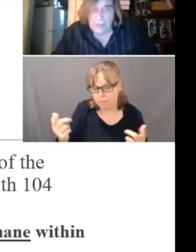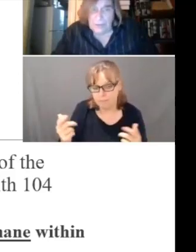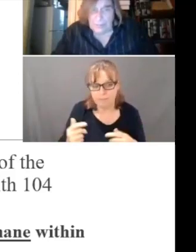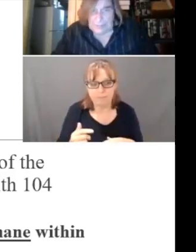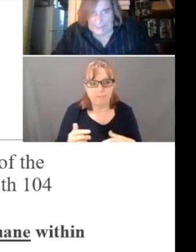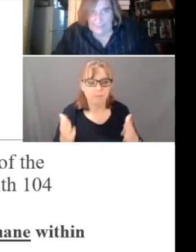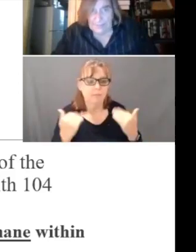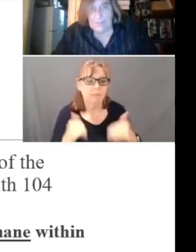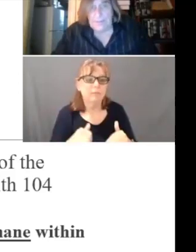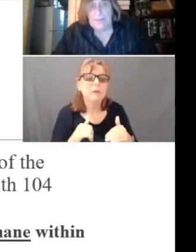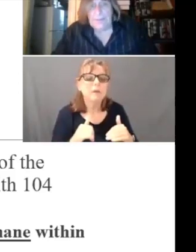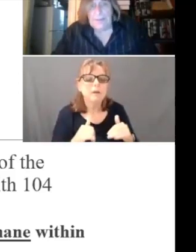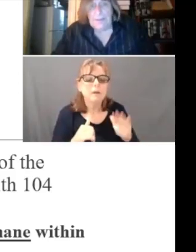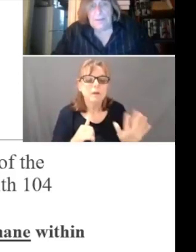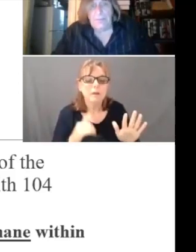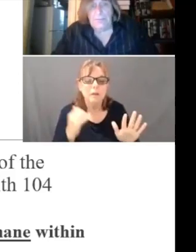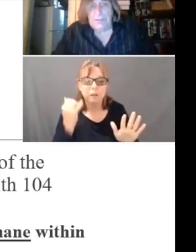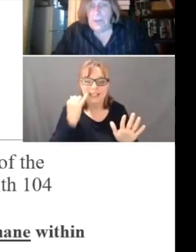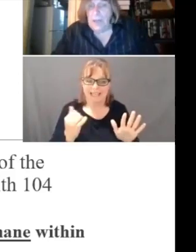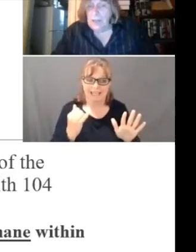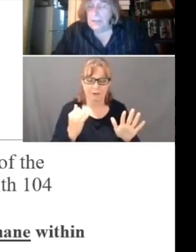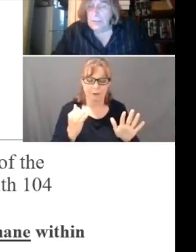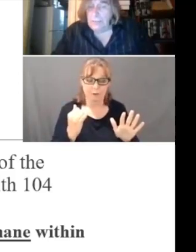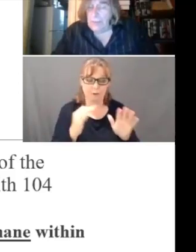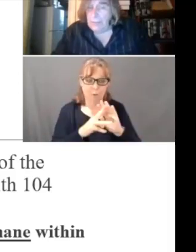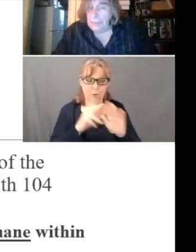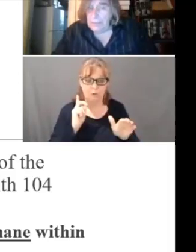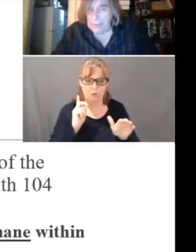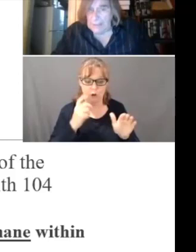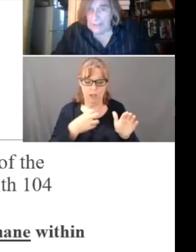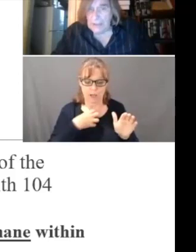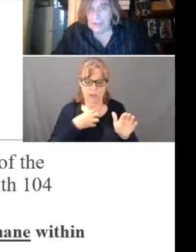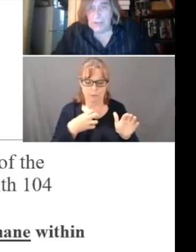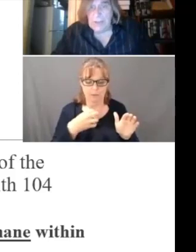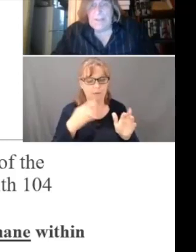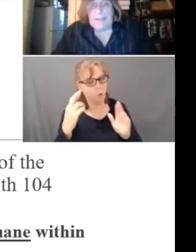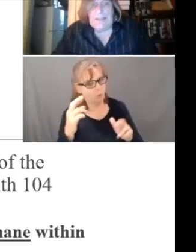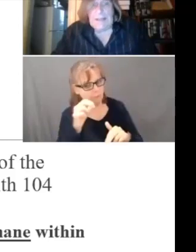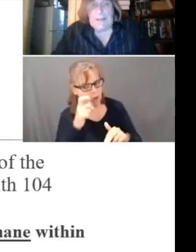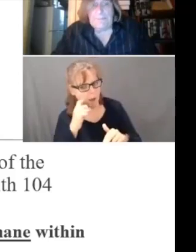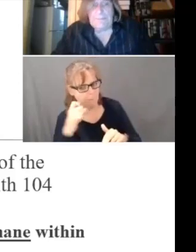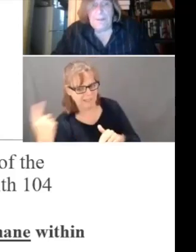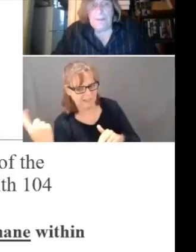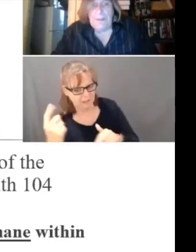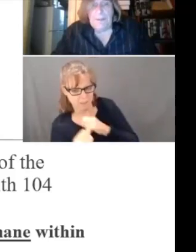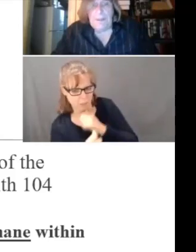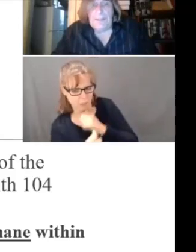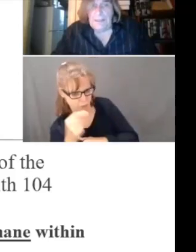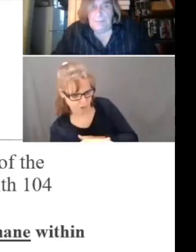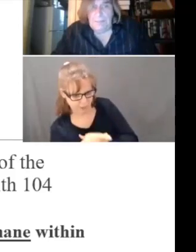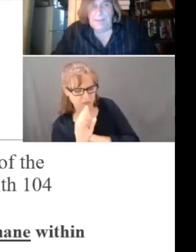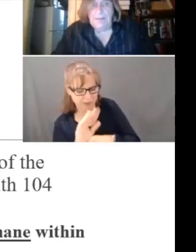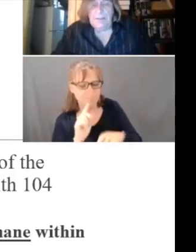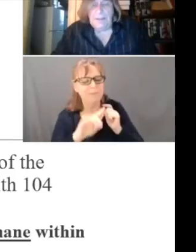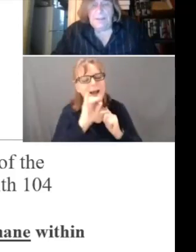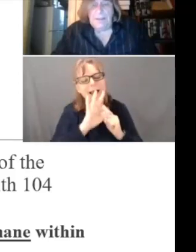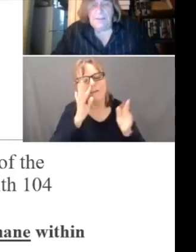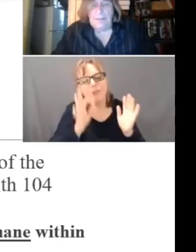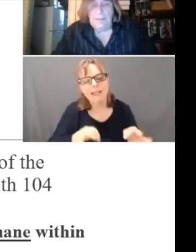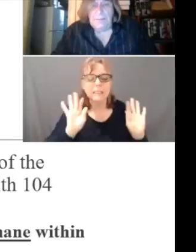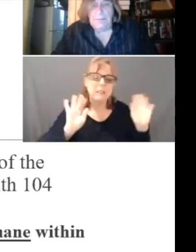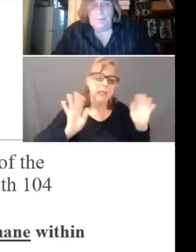withdraws a complaint, hopefully not under threat of retaliation, it can be